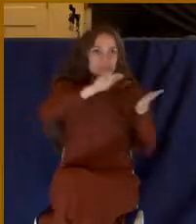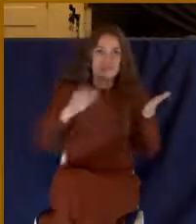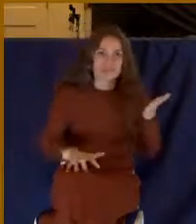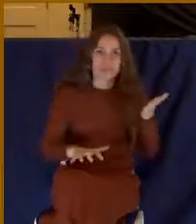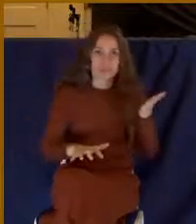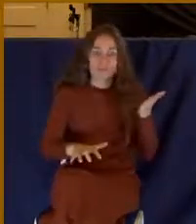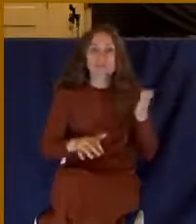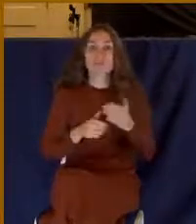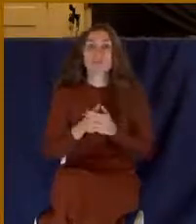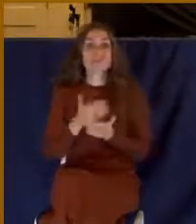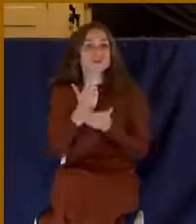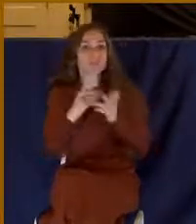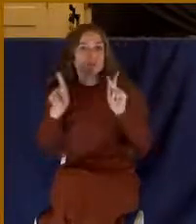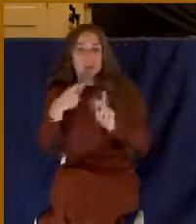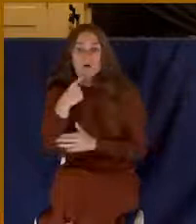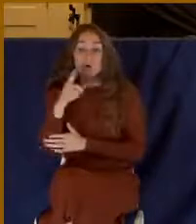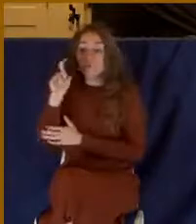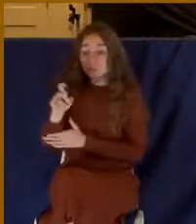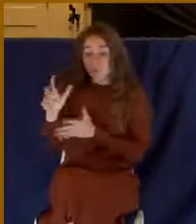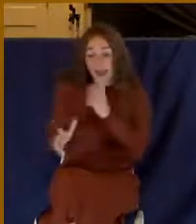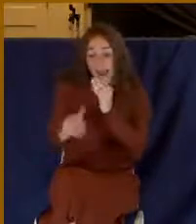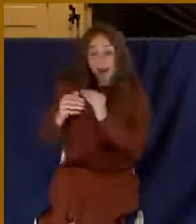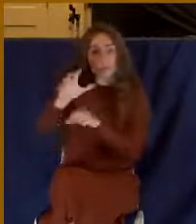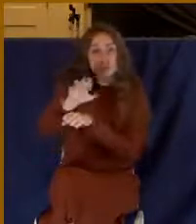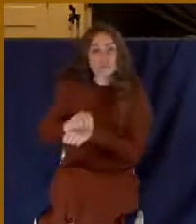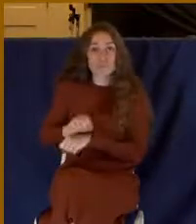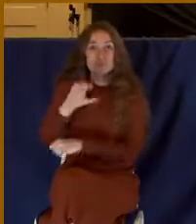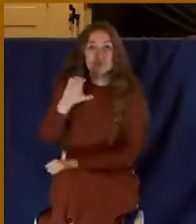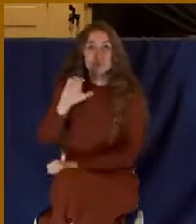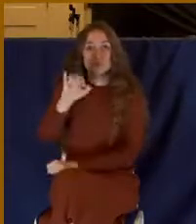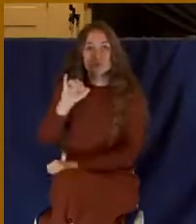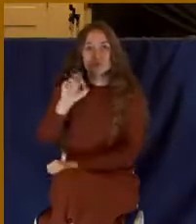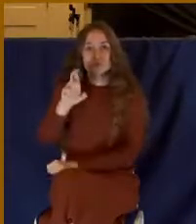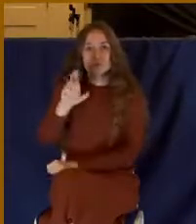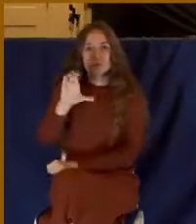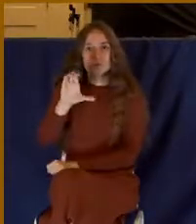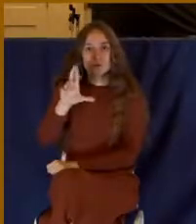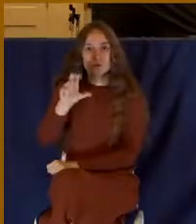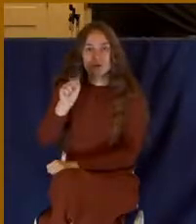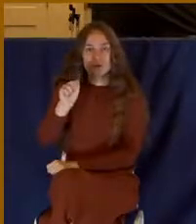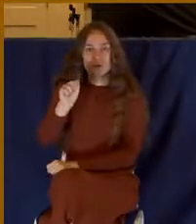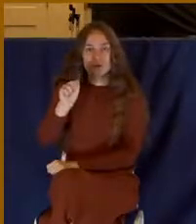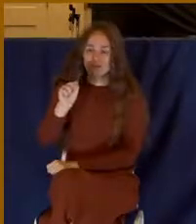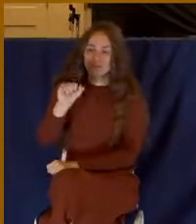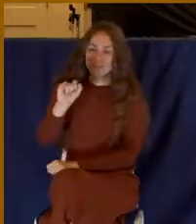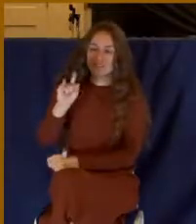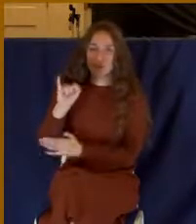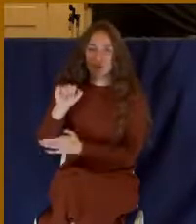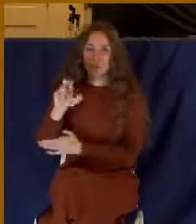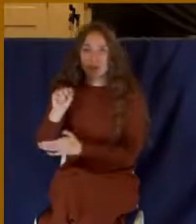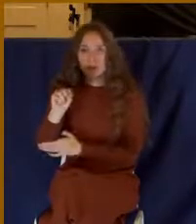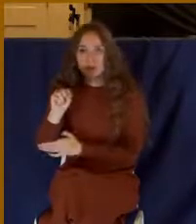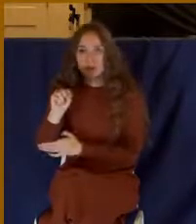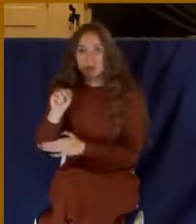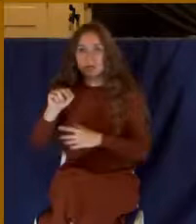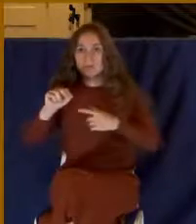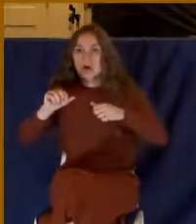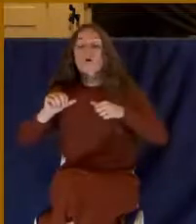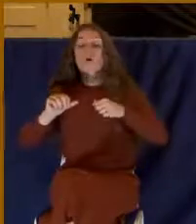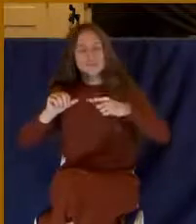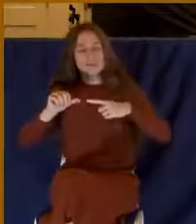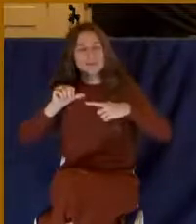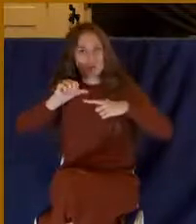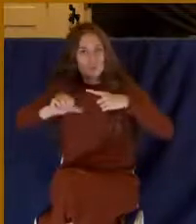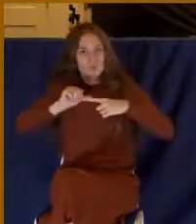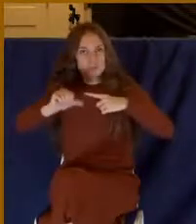saying that you needed to add this ritual of circumcision to Christ because there were many Jews that believed that